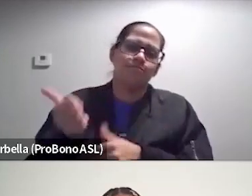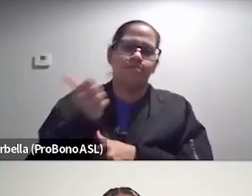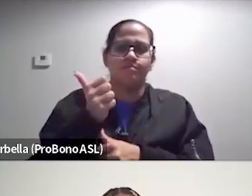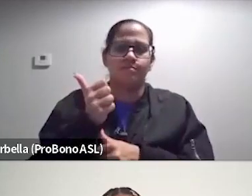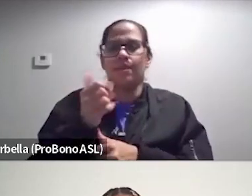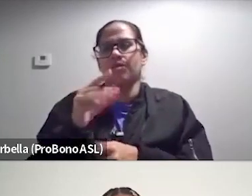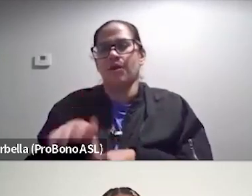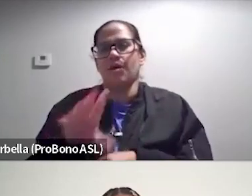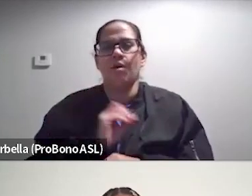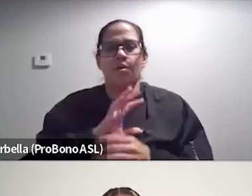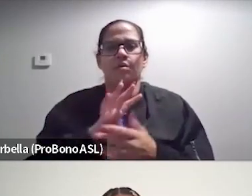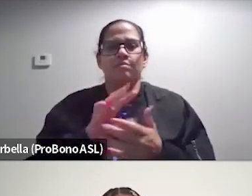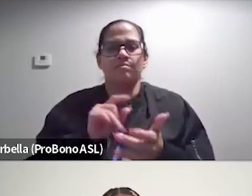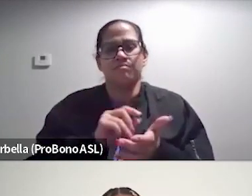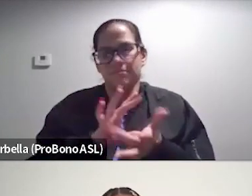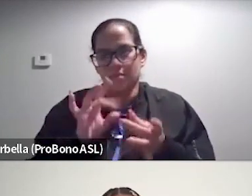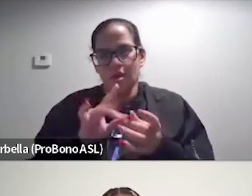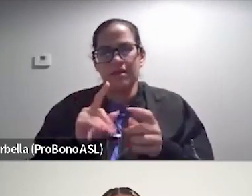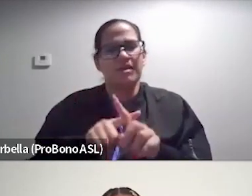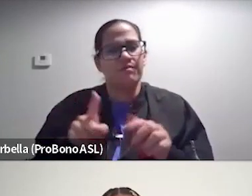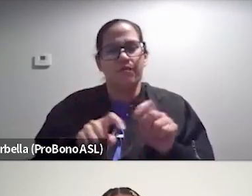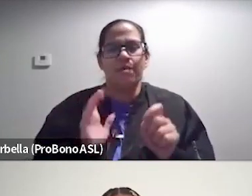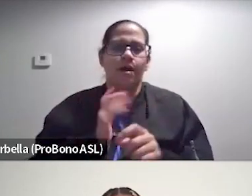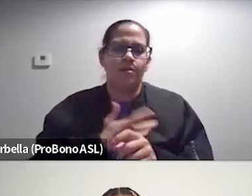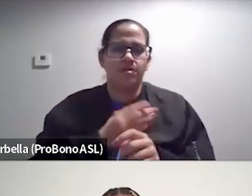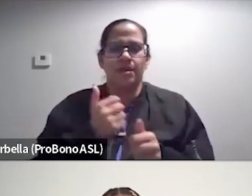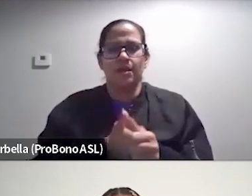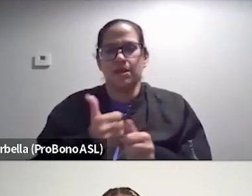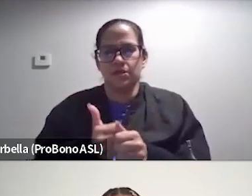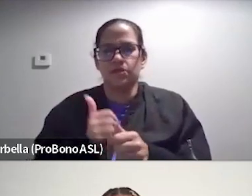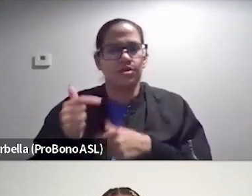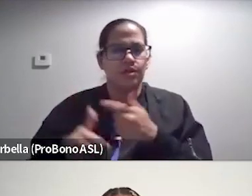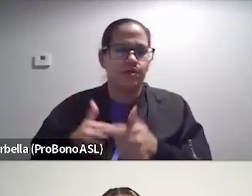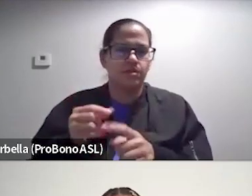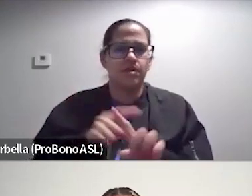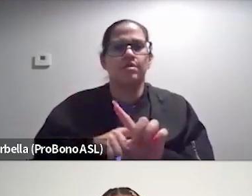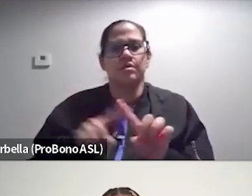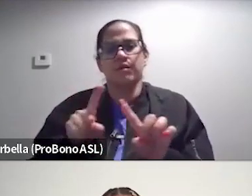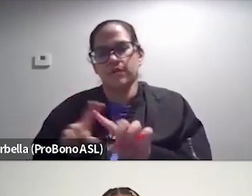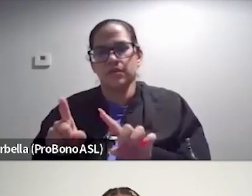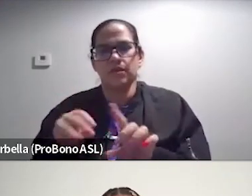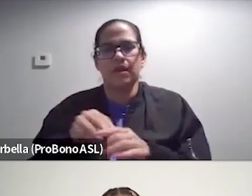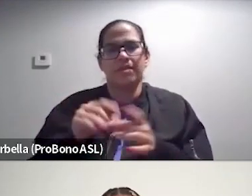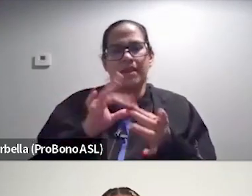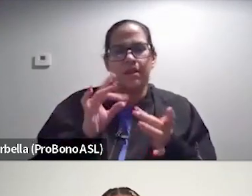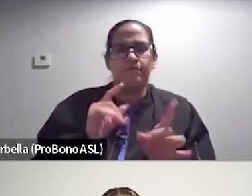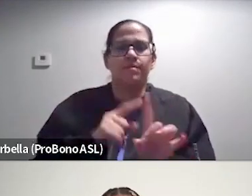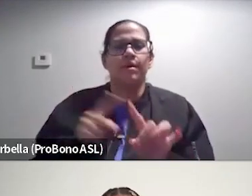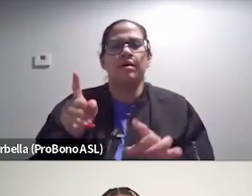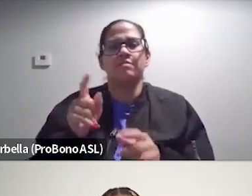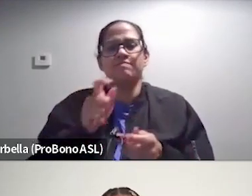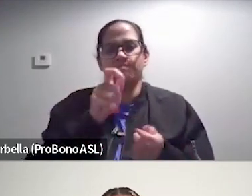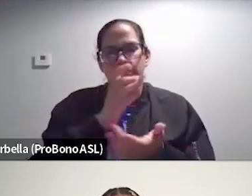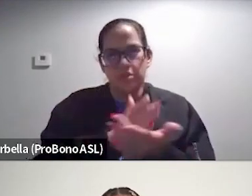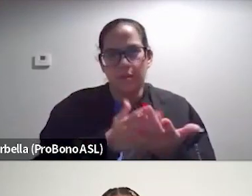narratives that they live through might be very different from ours. And at each generation, there are some differences in the narratives, but there are certainly some